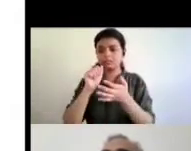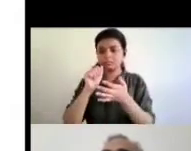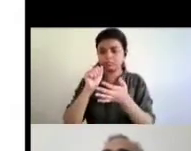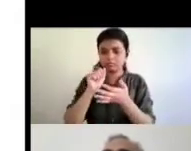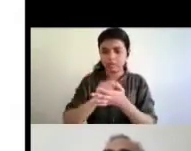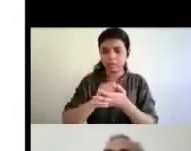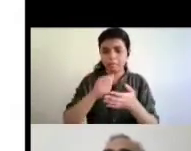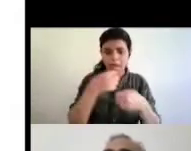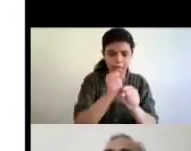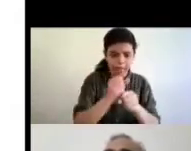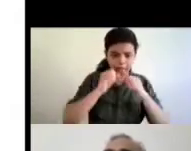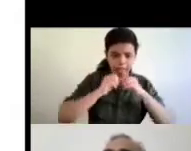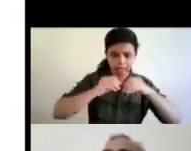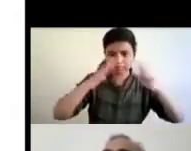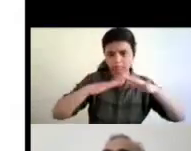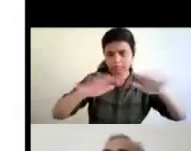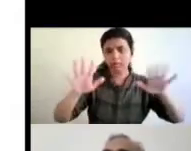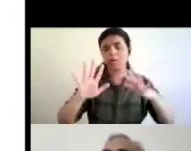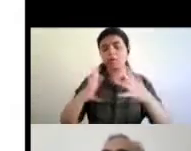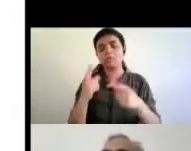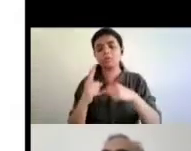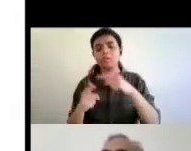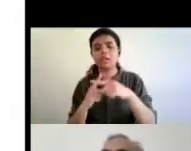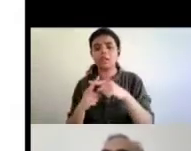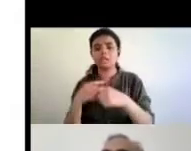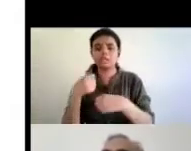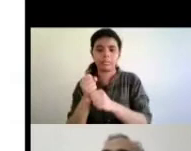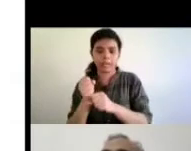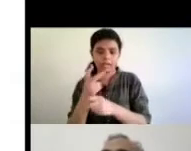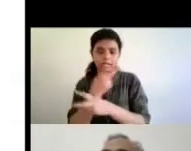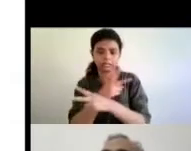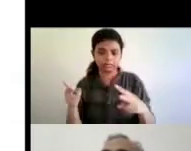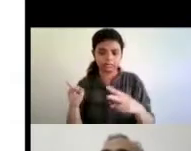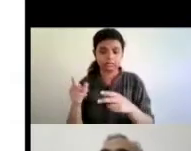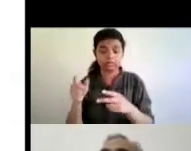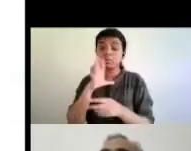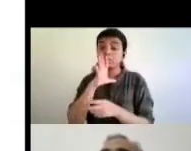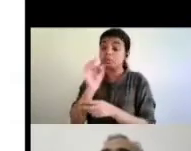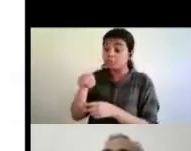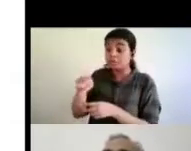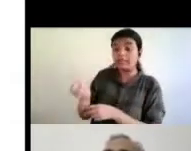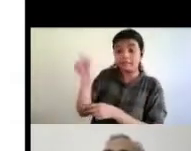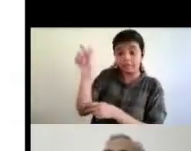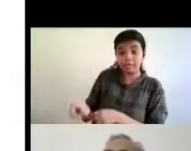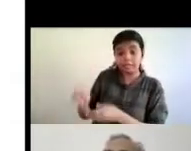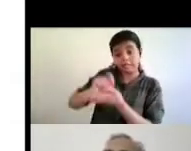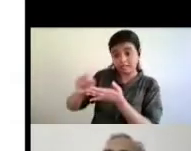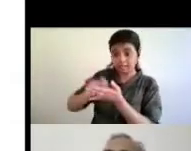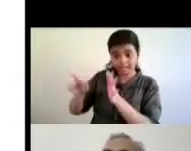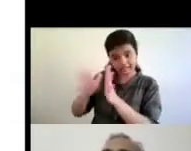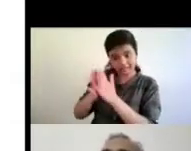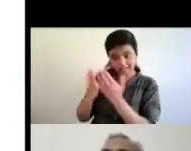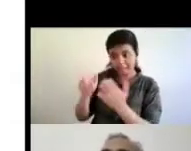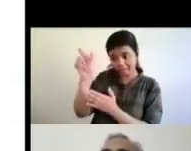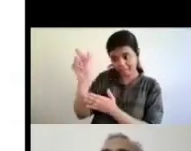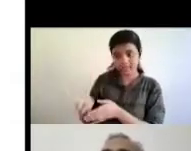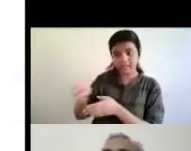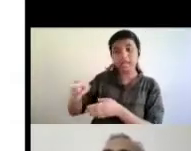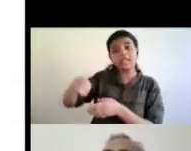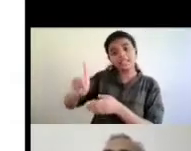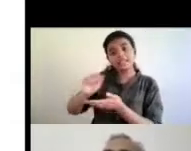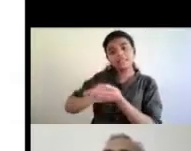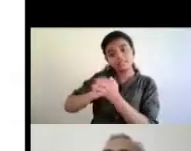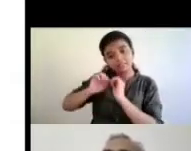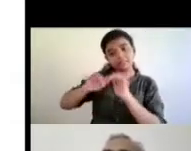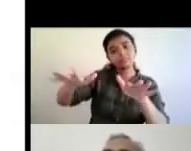amongst the mainstream publishers so that they themselves for example could release their books